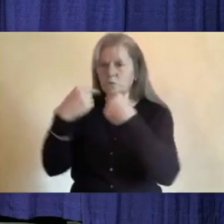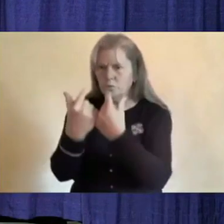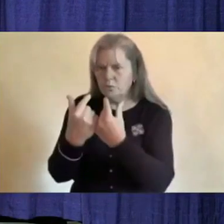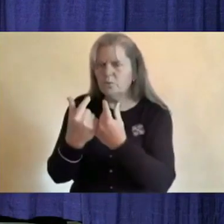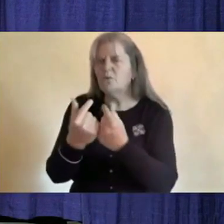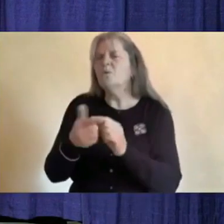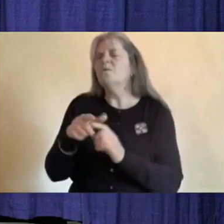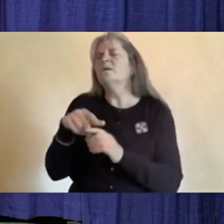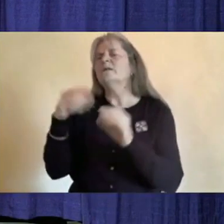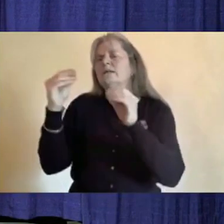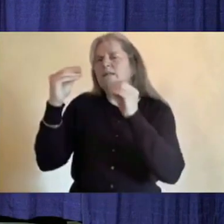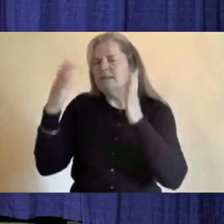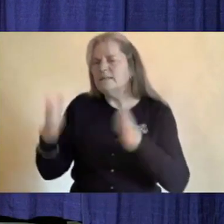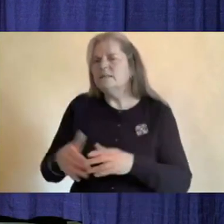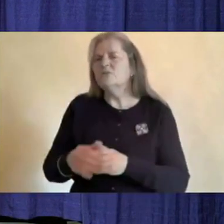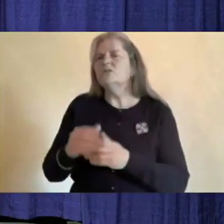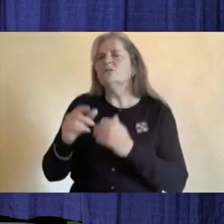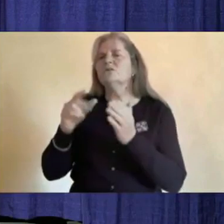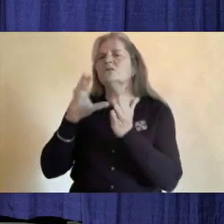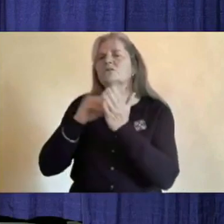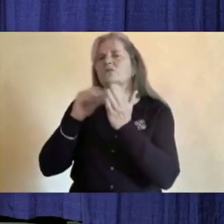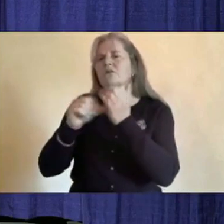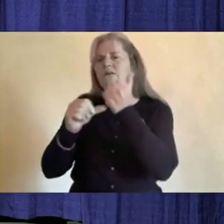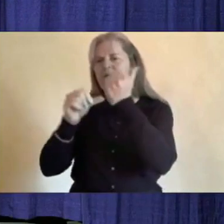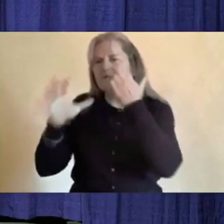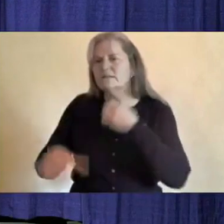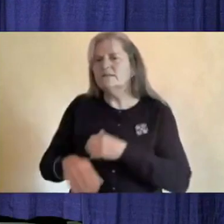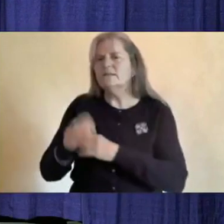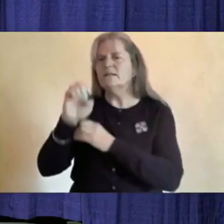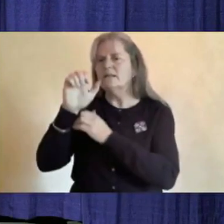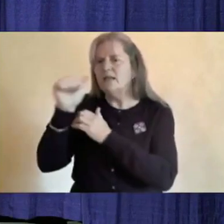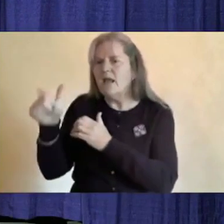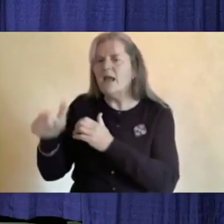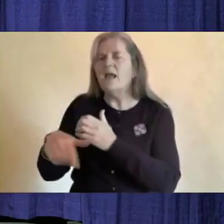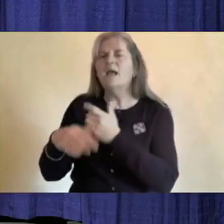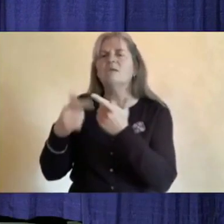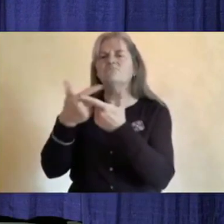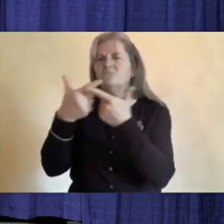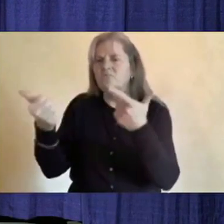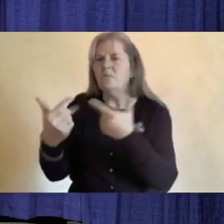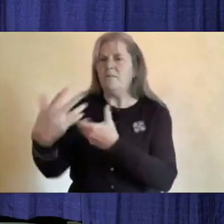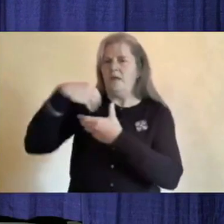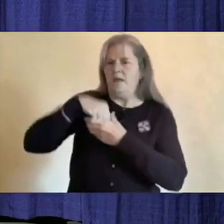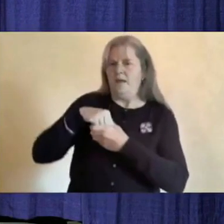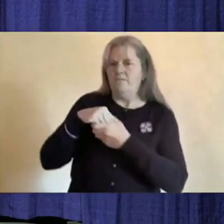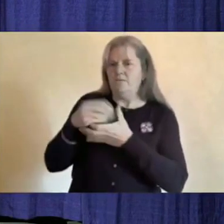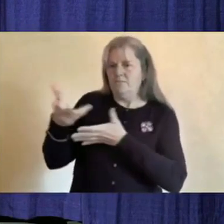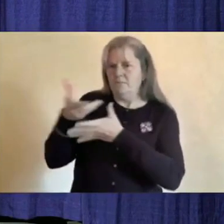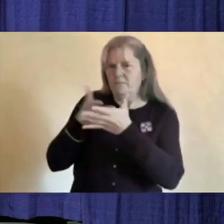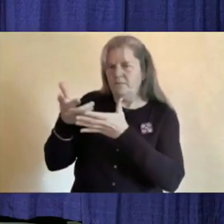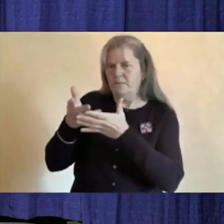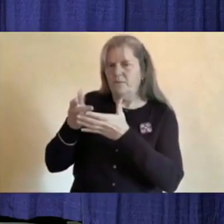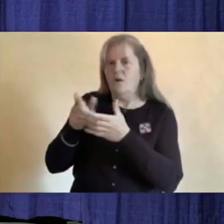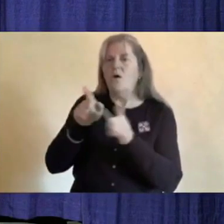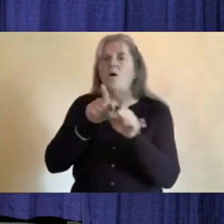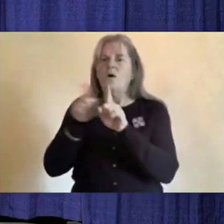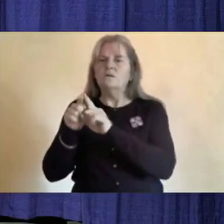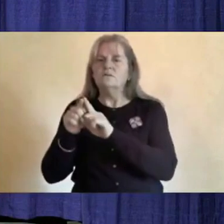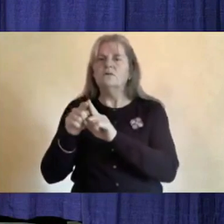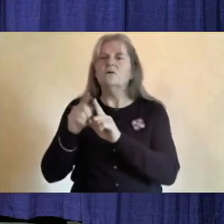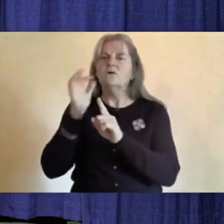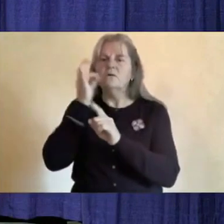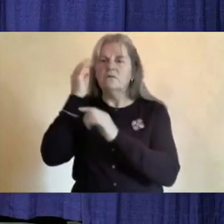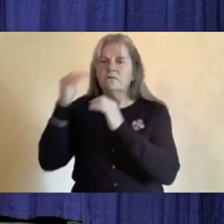counsellors, educational assistants, and others, connection with UConn First Nations, school councils,